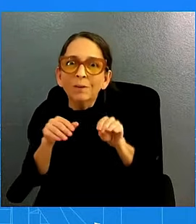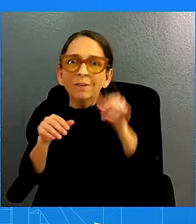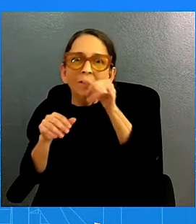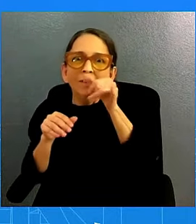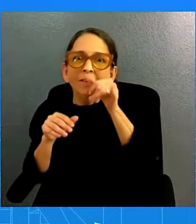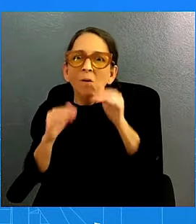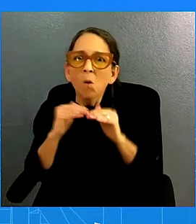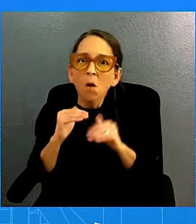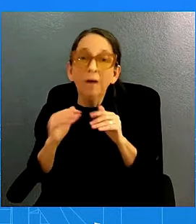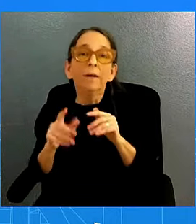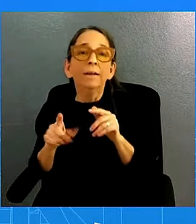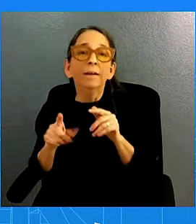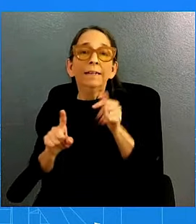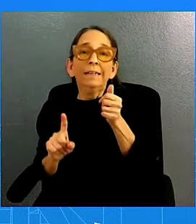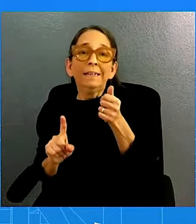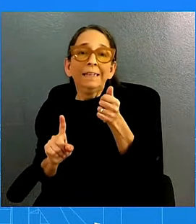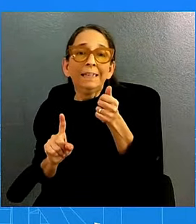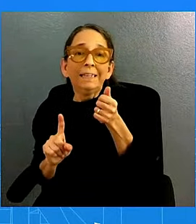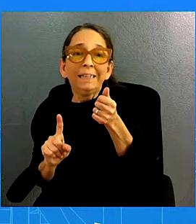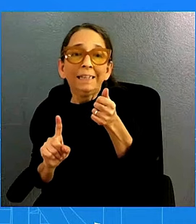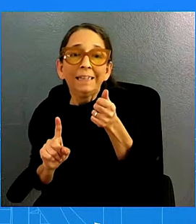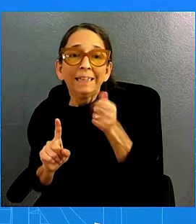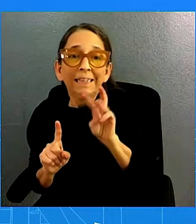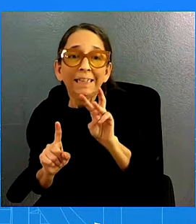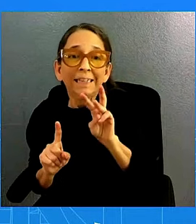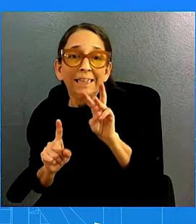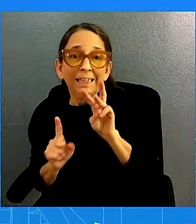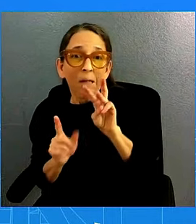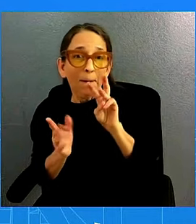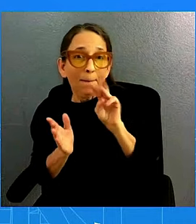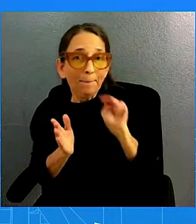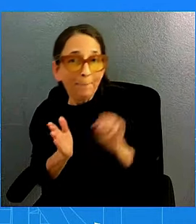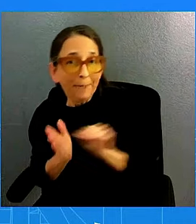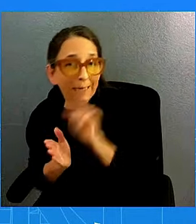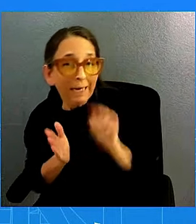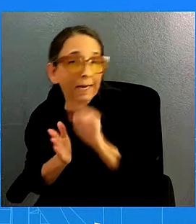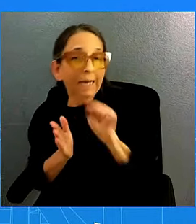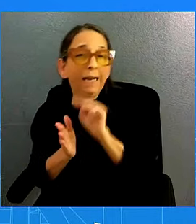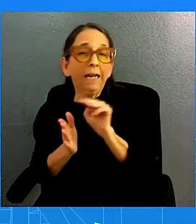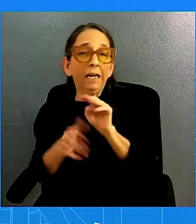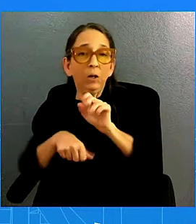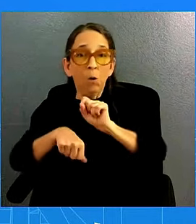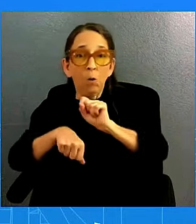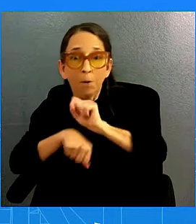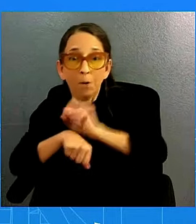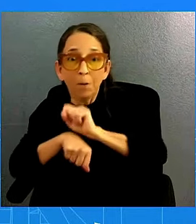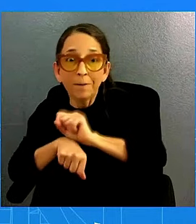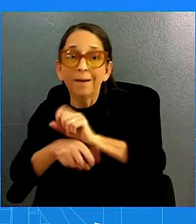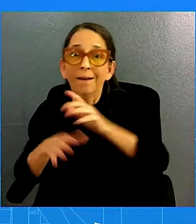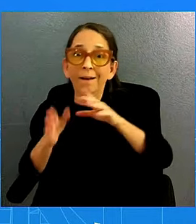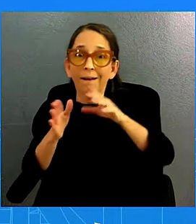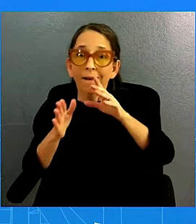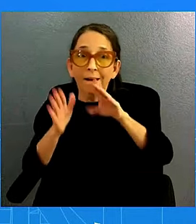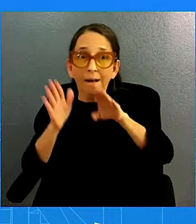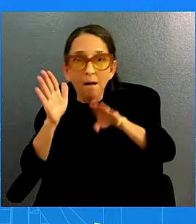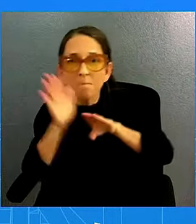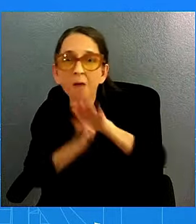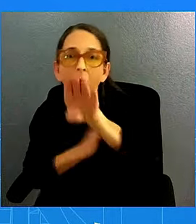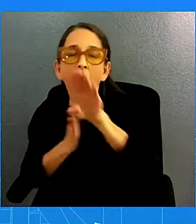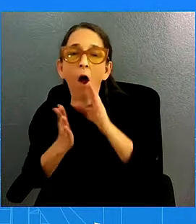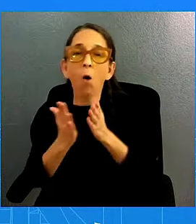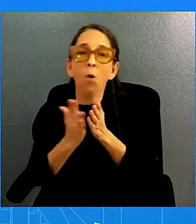administration. Wages are going faster than prices are. So I think these are